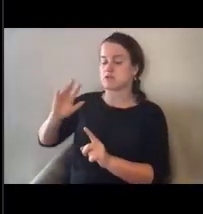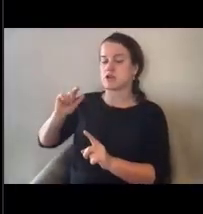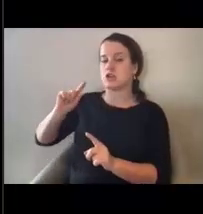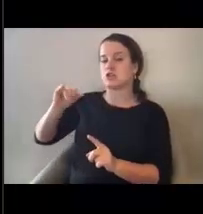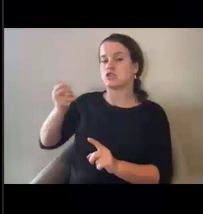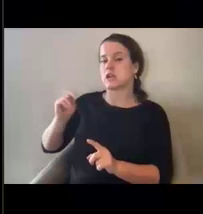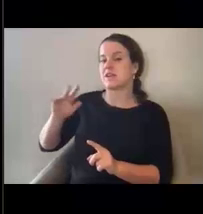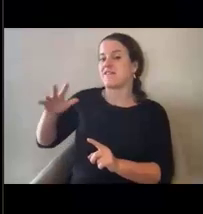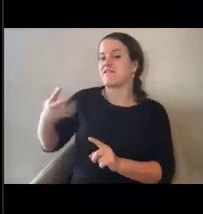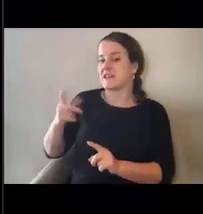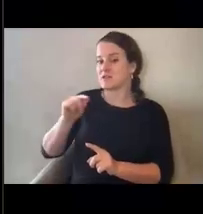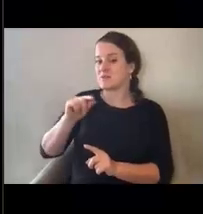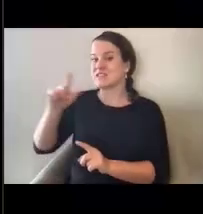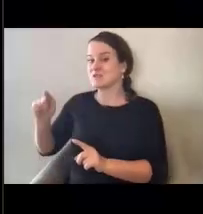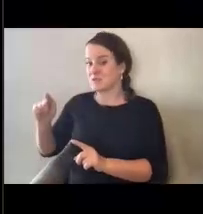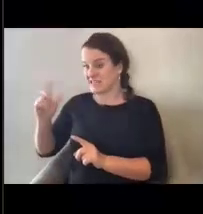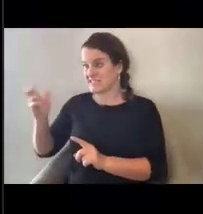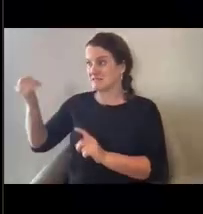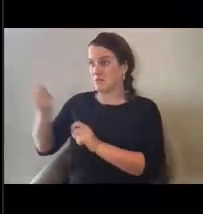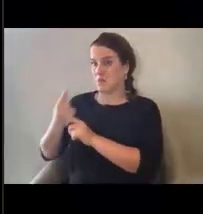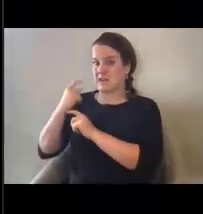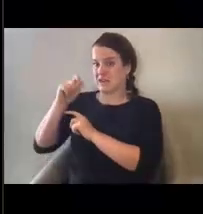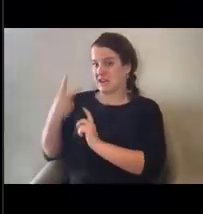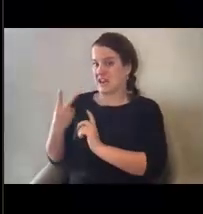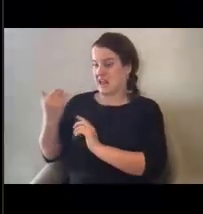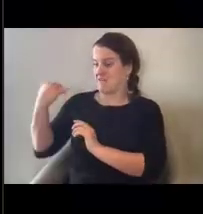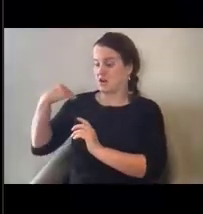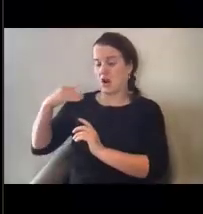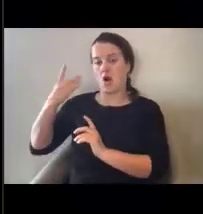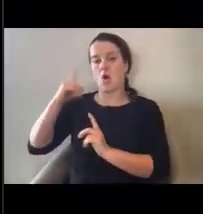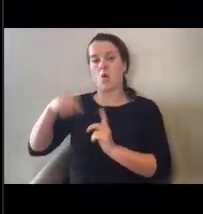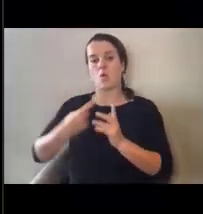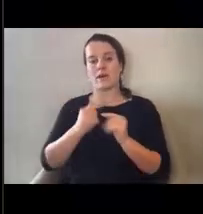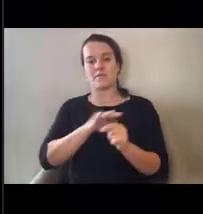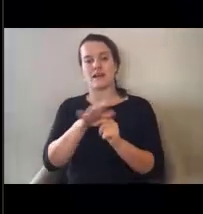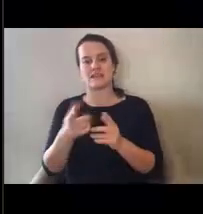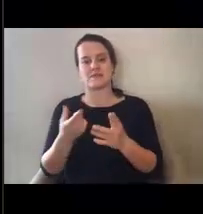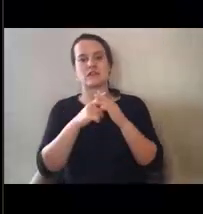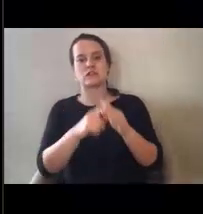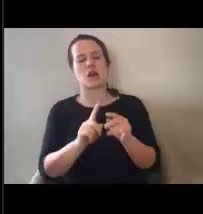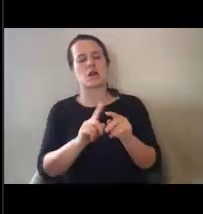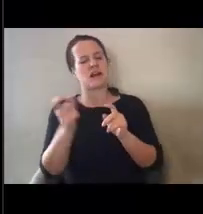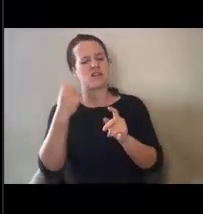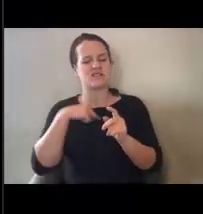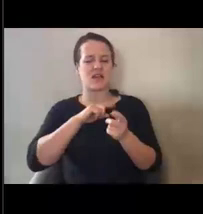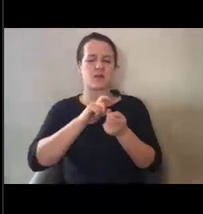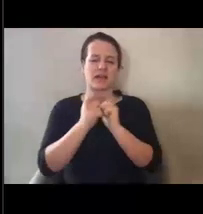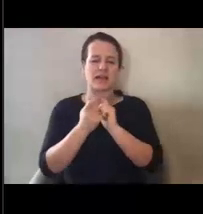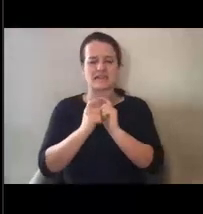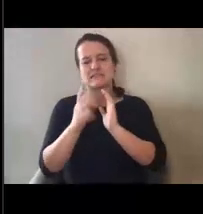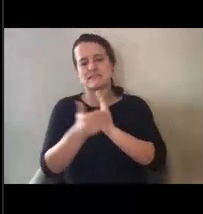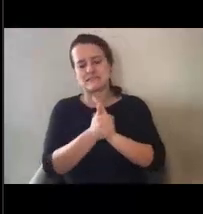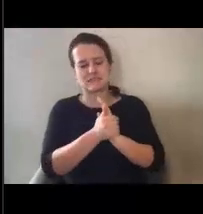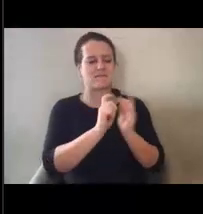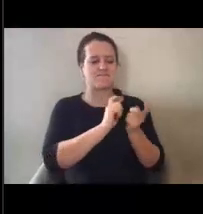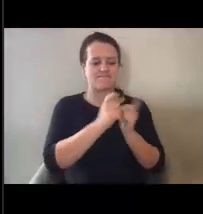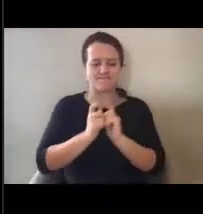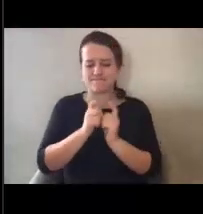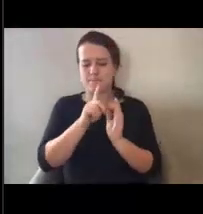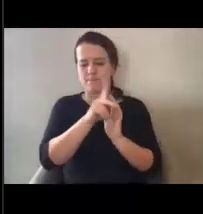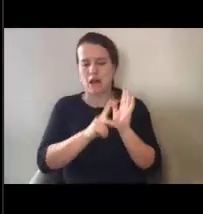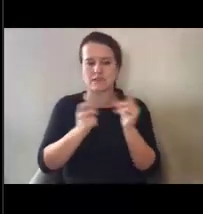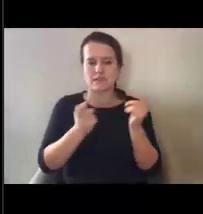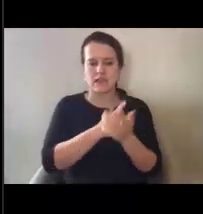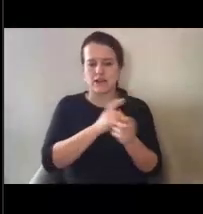pandemic began. Um, so, uh, it just took us a while to make those amendments and get the policy out. Um, but any